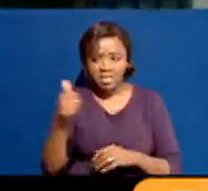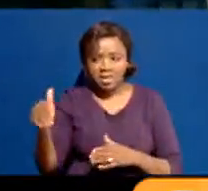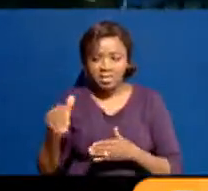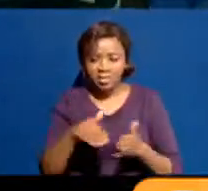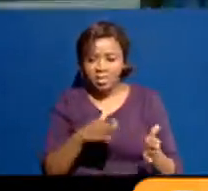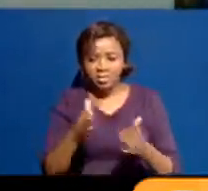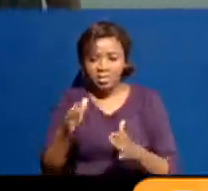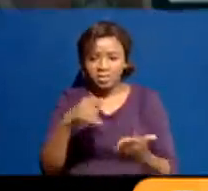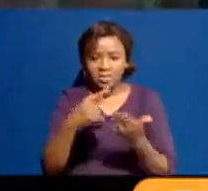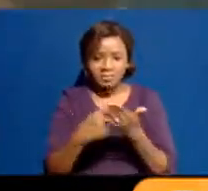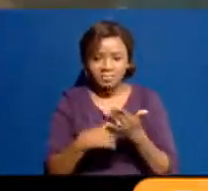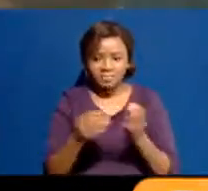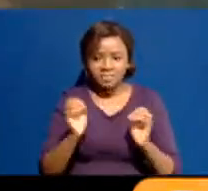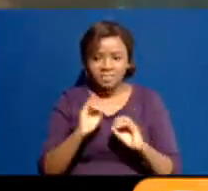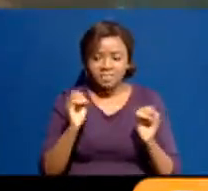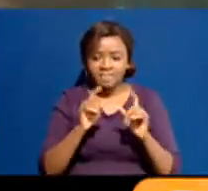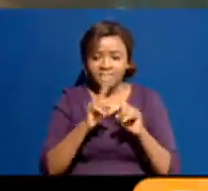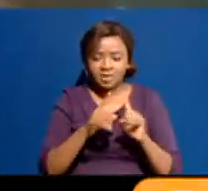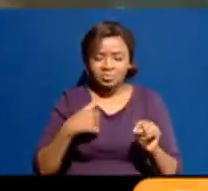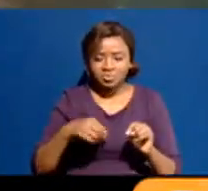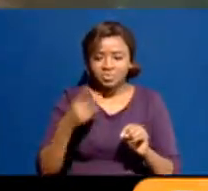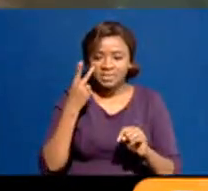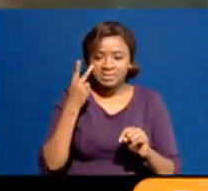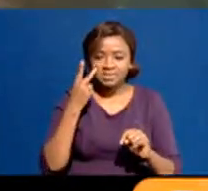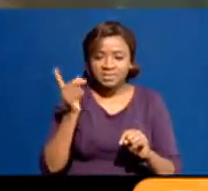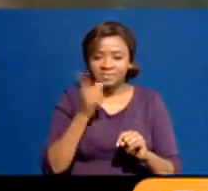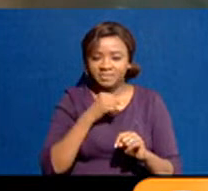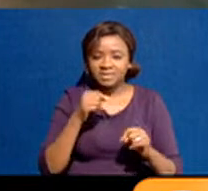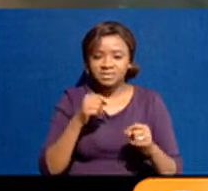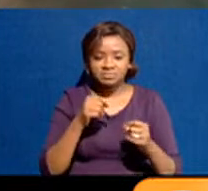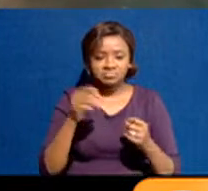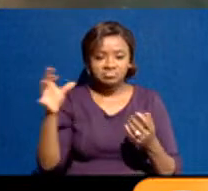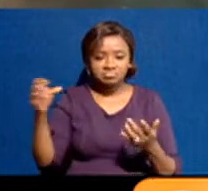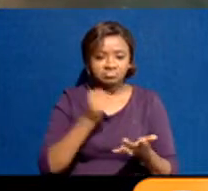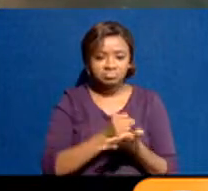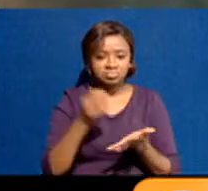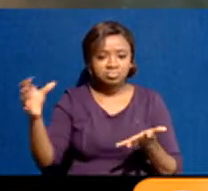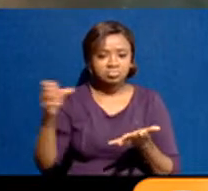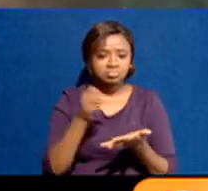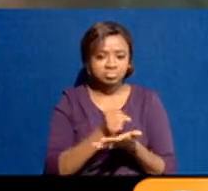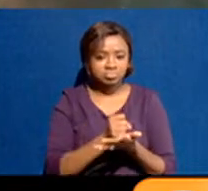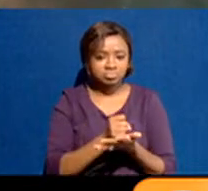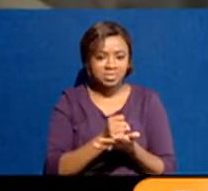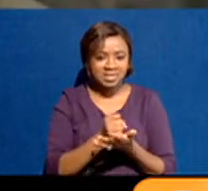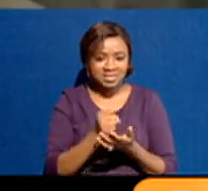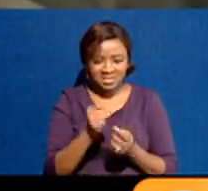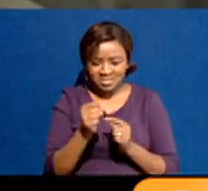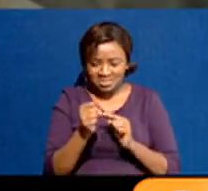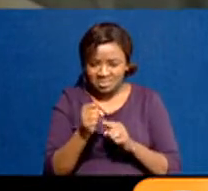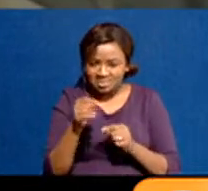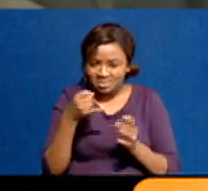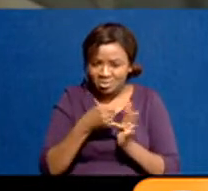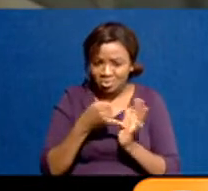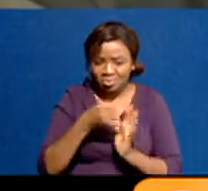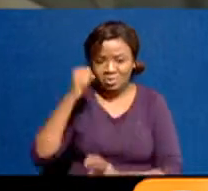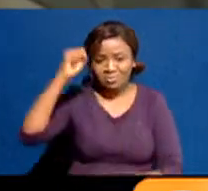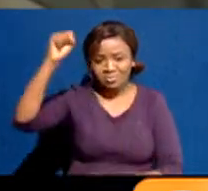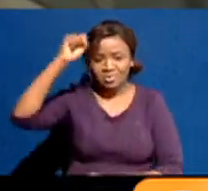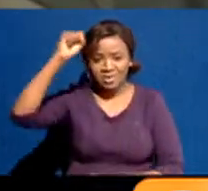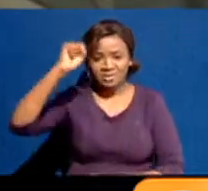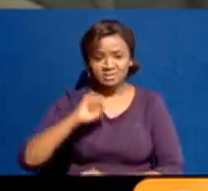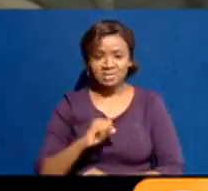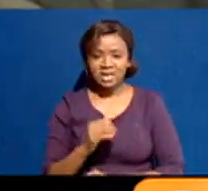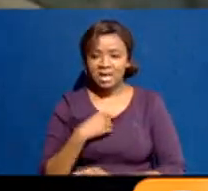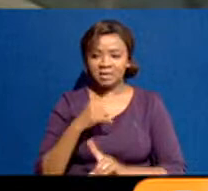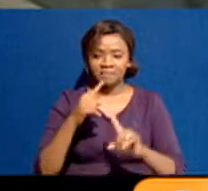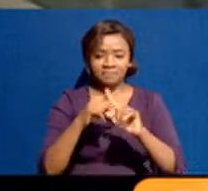the IBC. We've seen the kind of appointments that have taken place, institutionalizing politics. And we've had very partisan appointments.